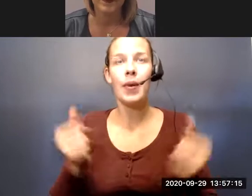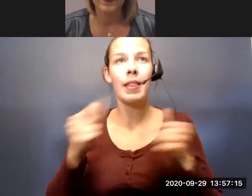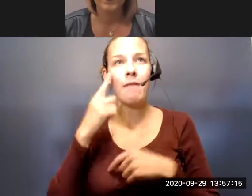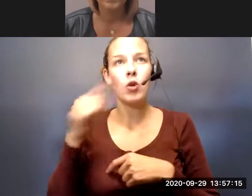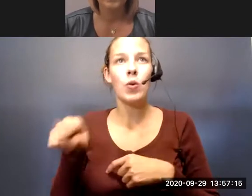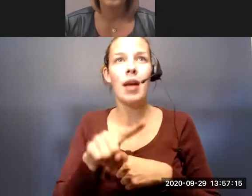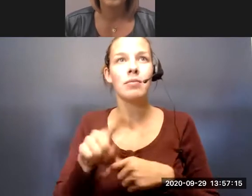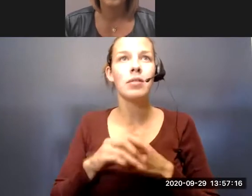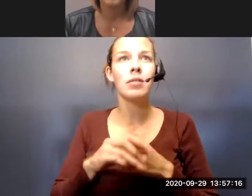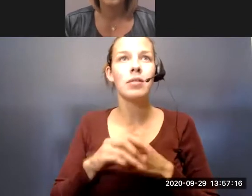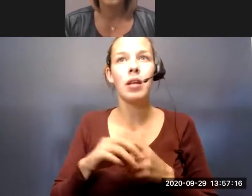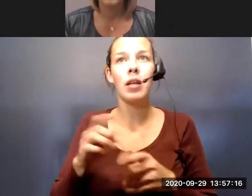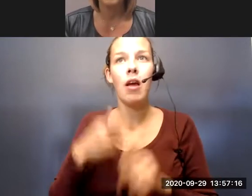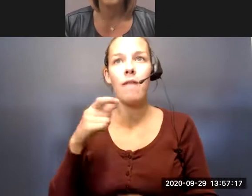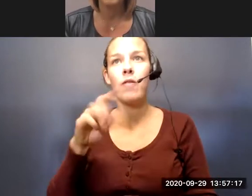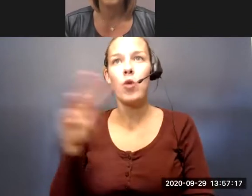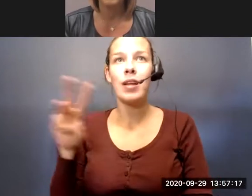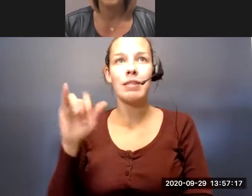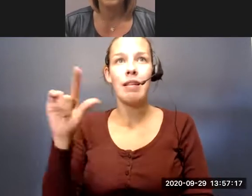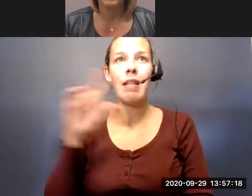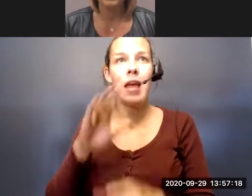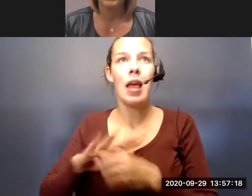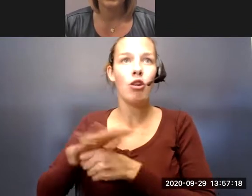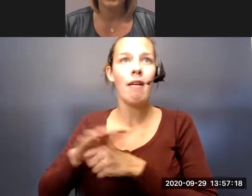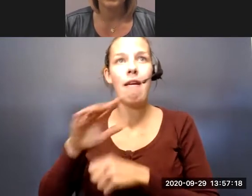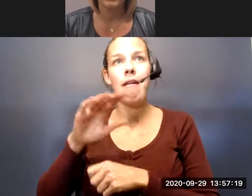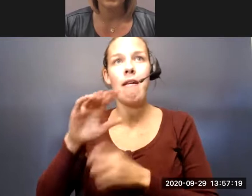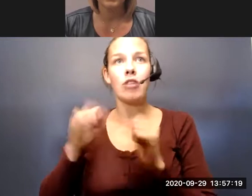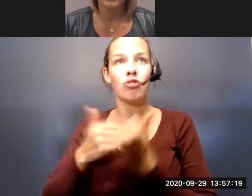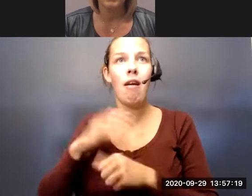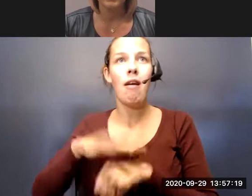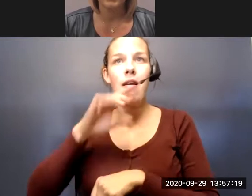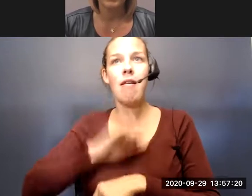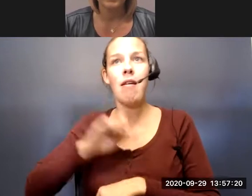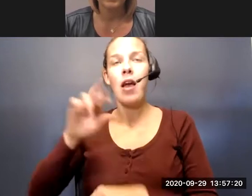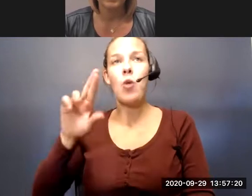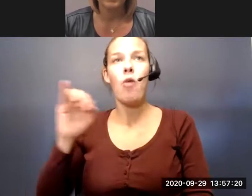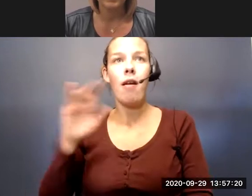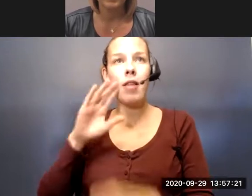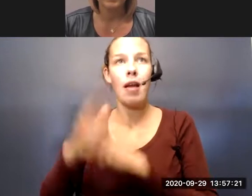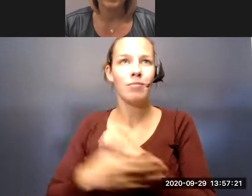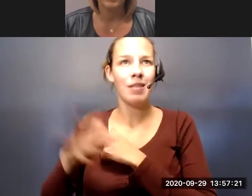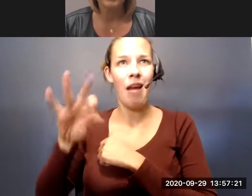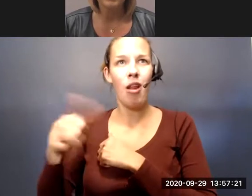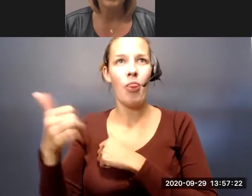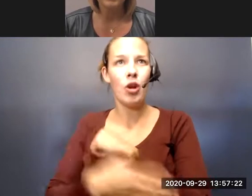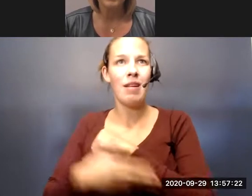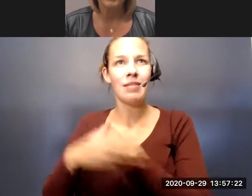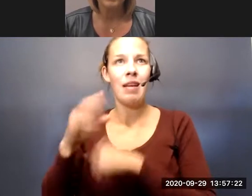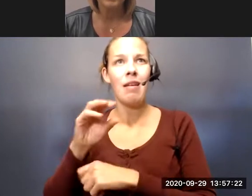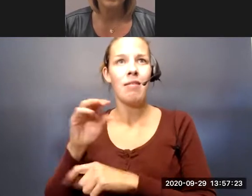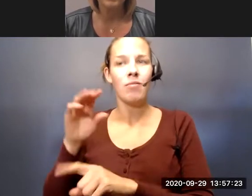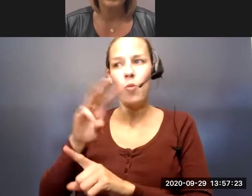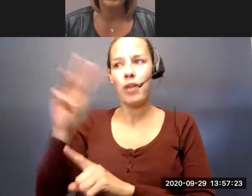guys. So I am from the Western Illinois Area Agency on Aging. We serve Rock Island County and nine other counties in Western Illinois.